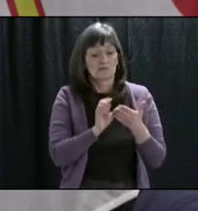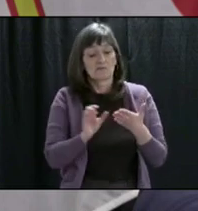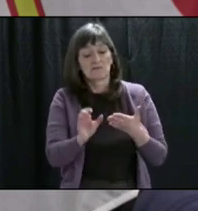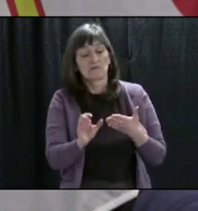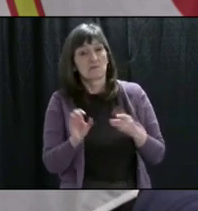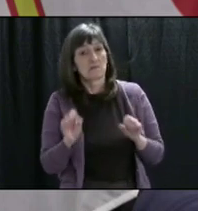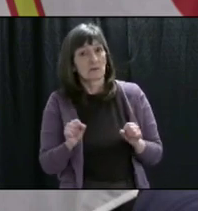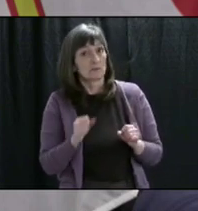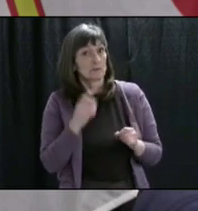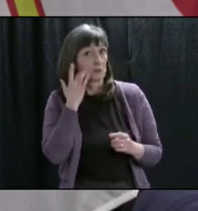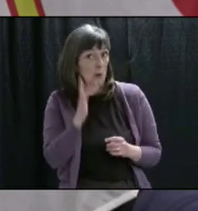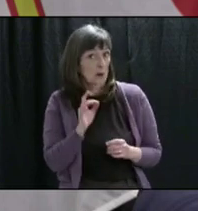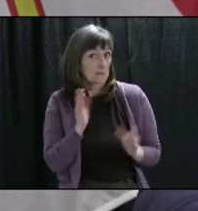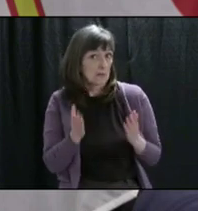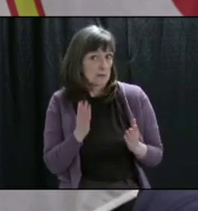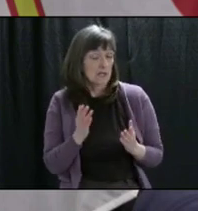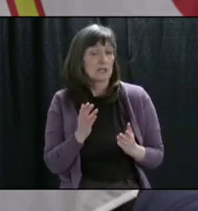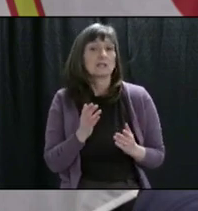at that time.